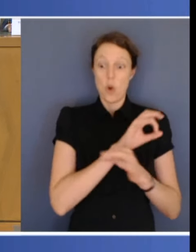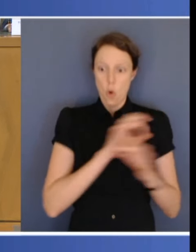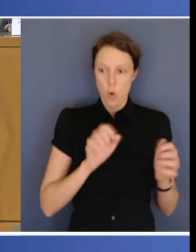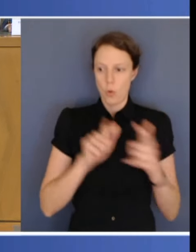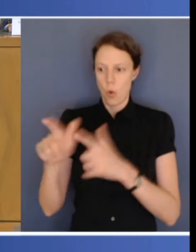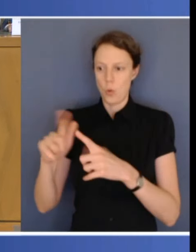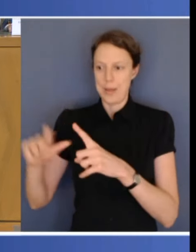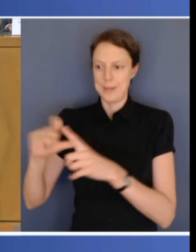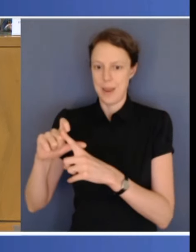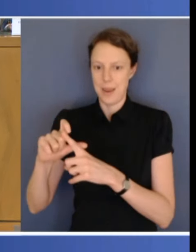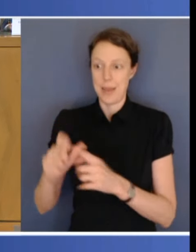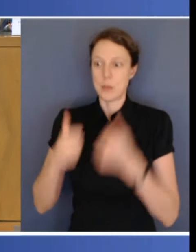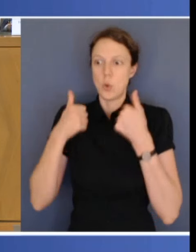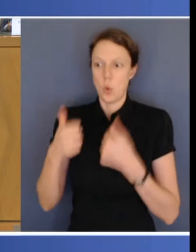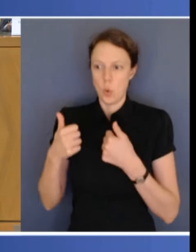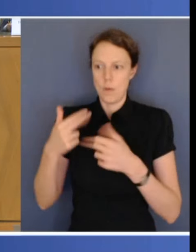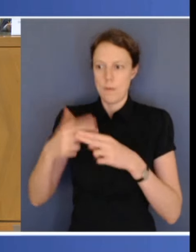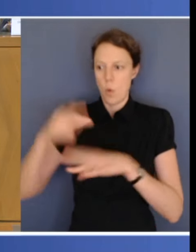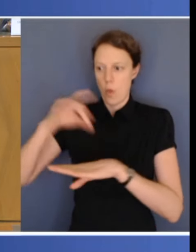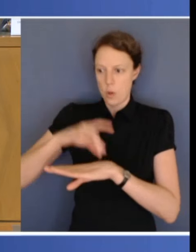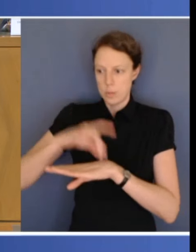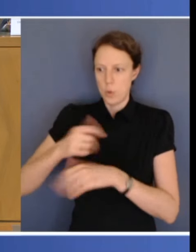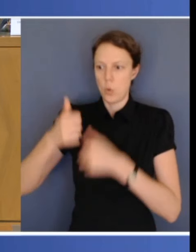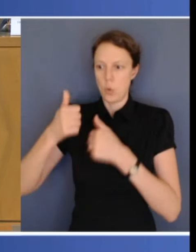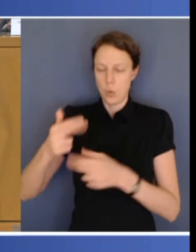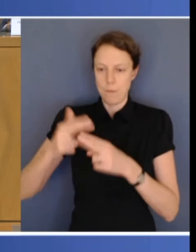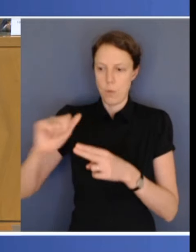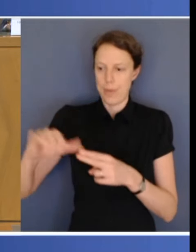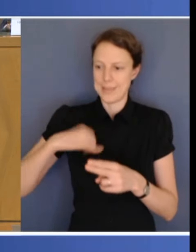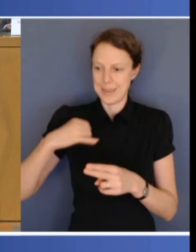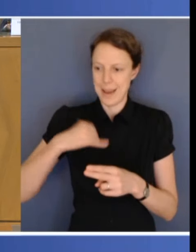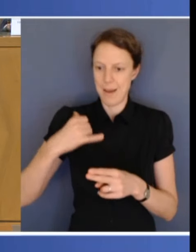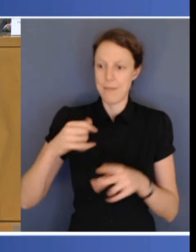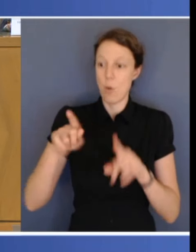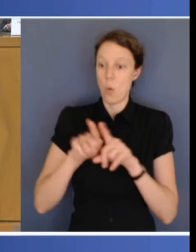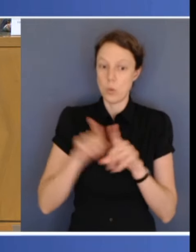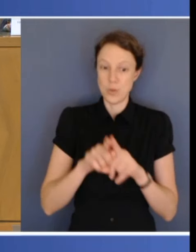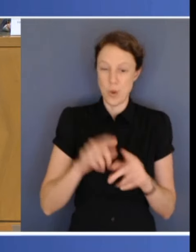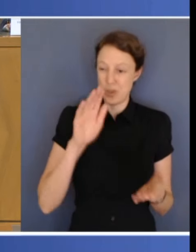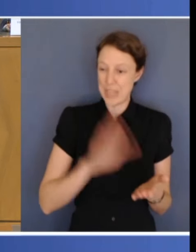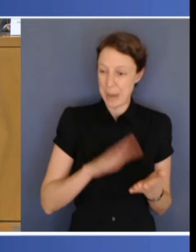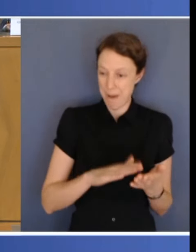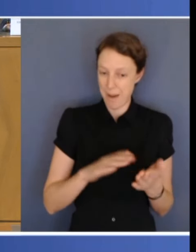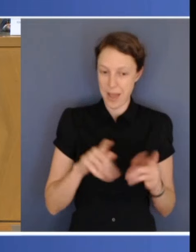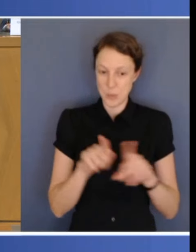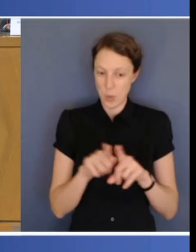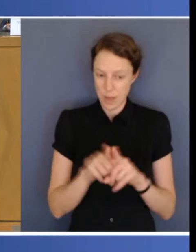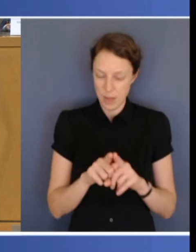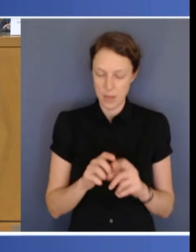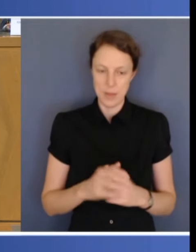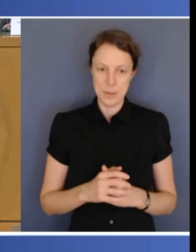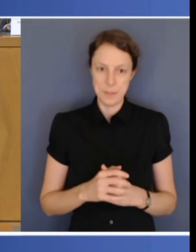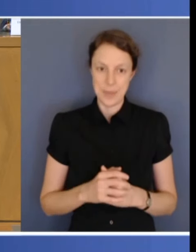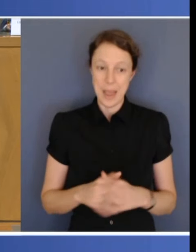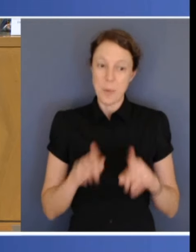and their workforce, it actually makes economic sense because it's more efficient. But importantly as well, it's good for the patient.